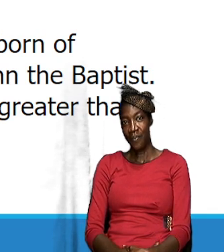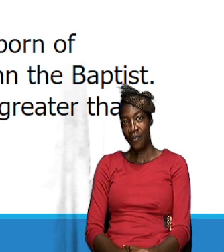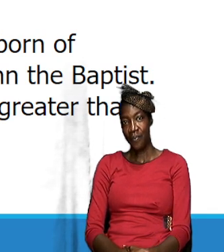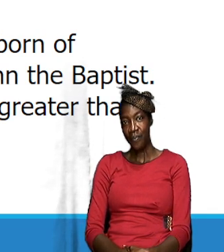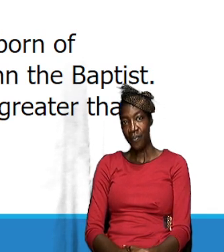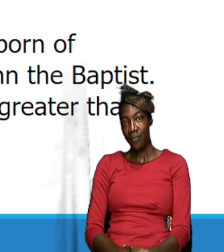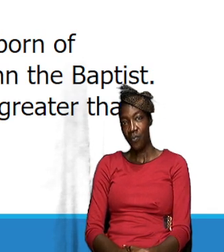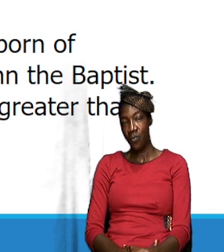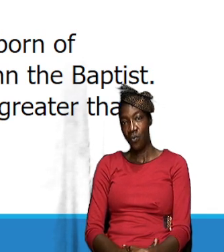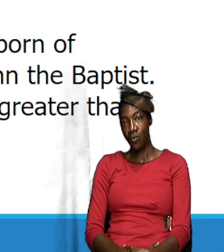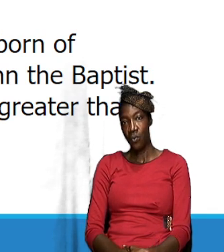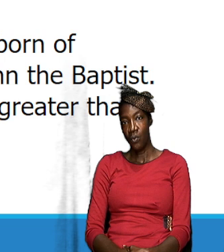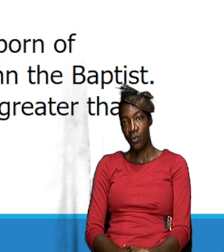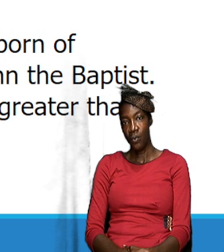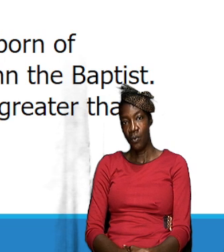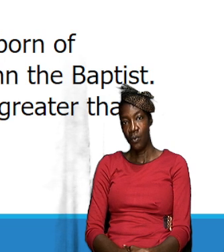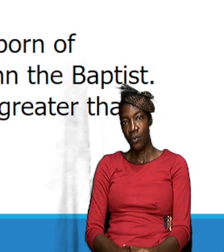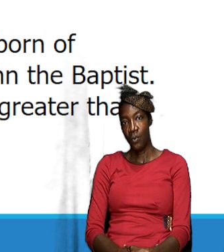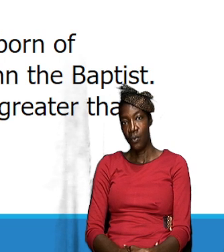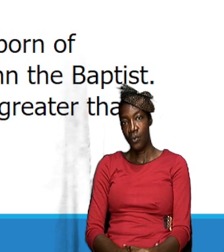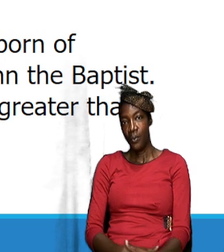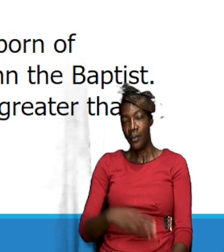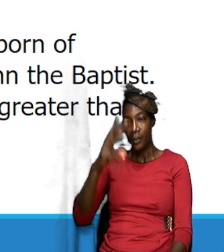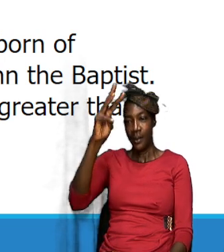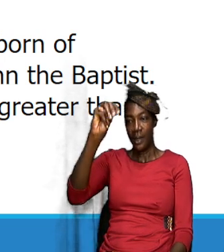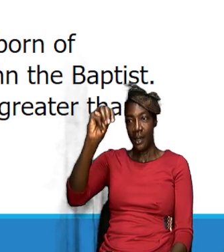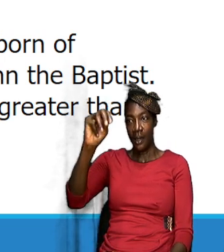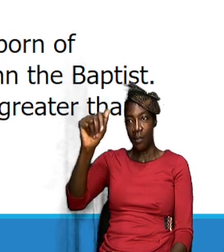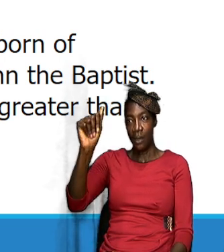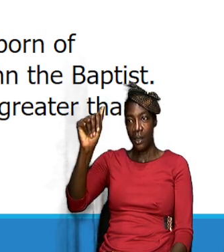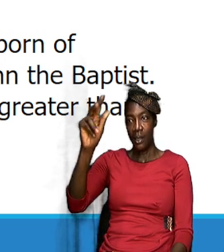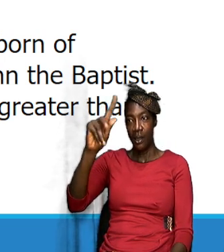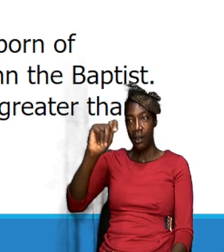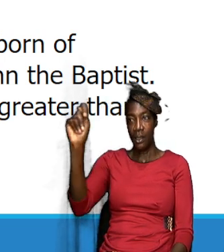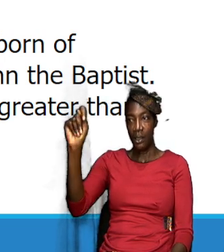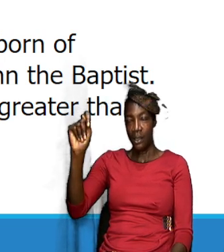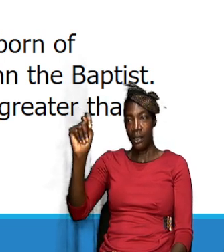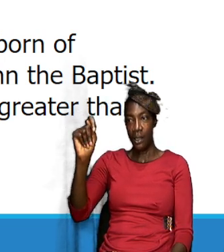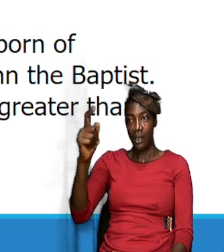Matthew 11 verse 11 let us look at that scripture